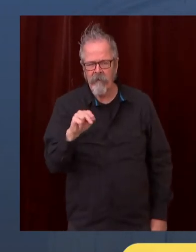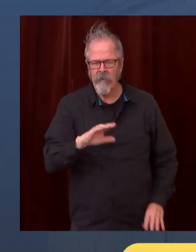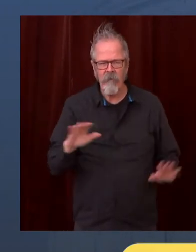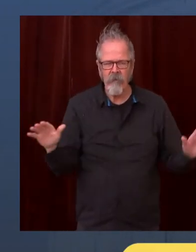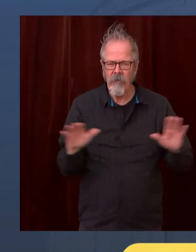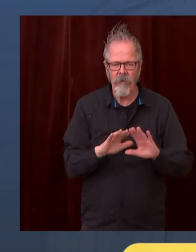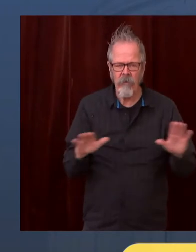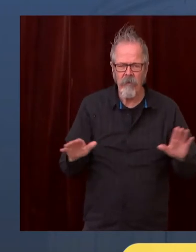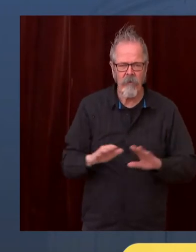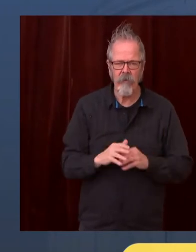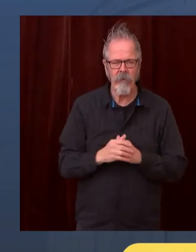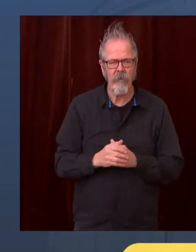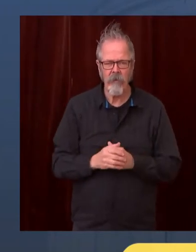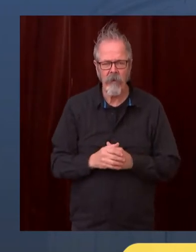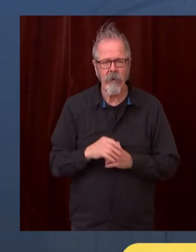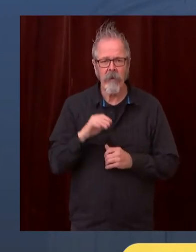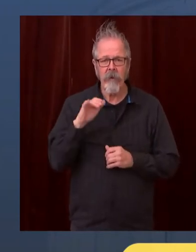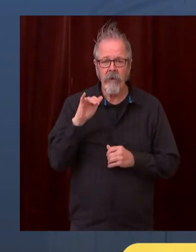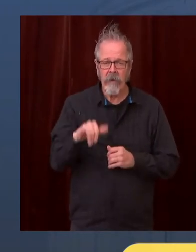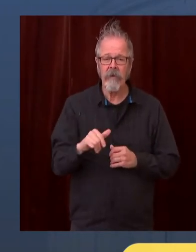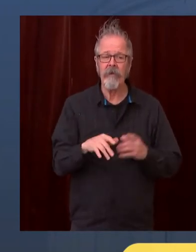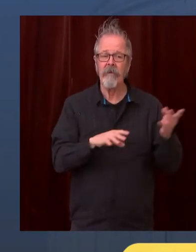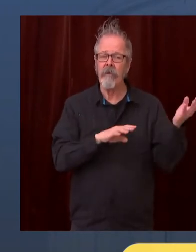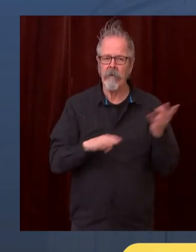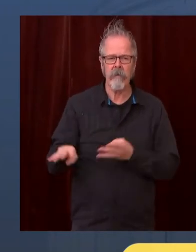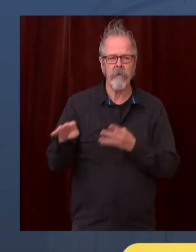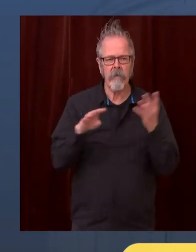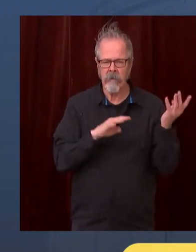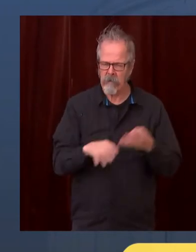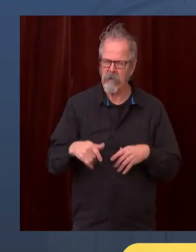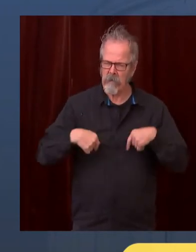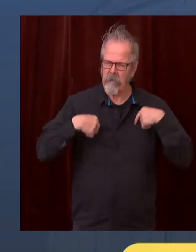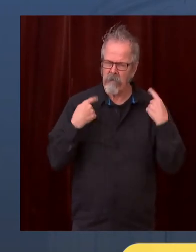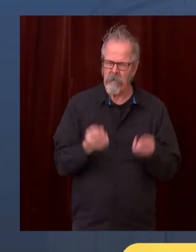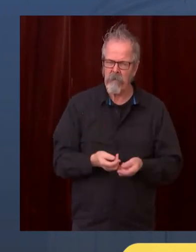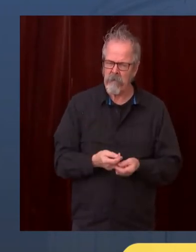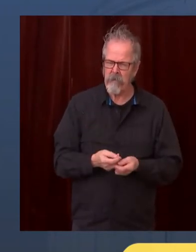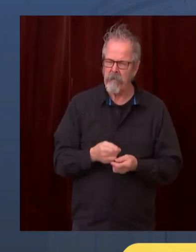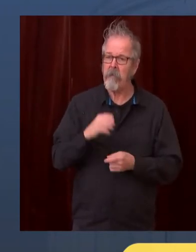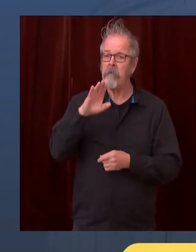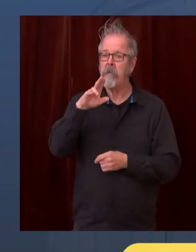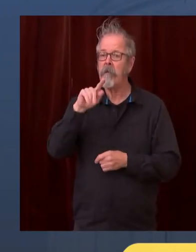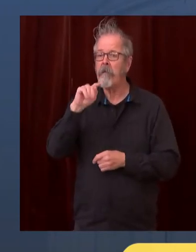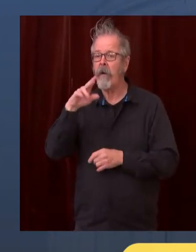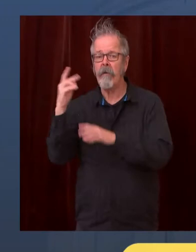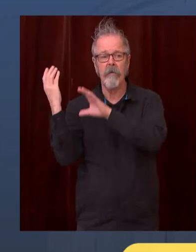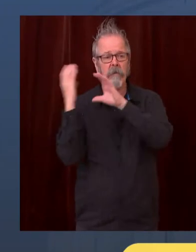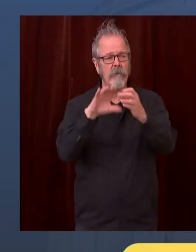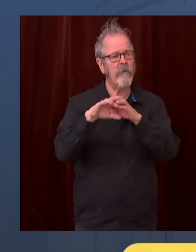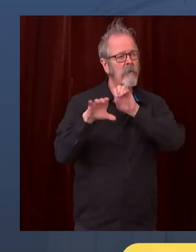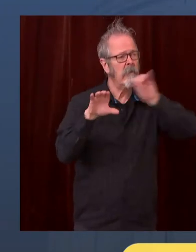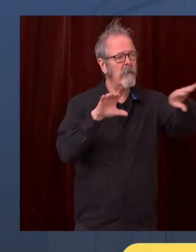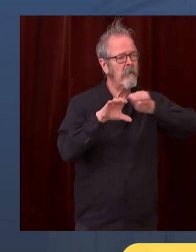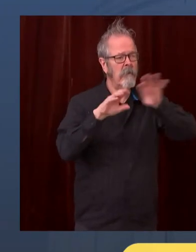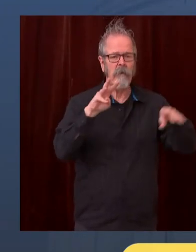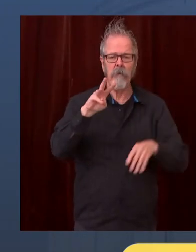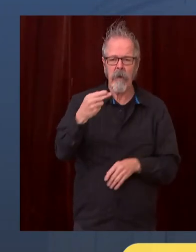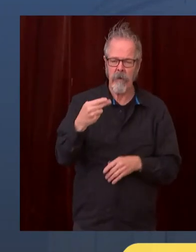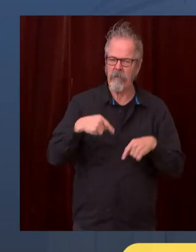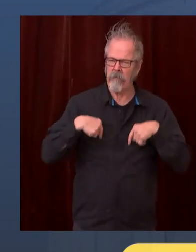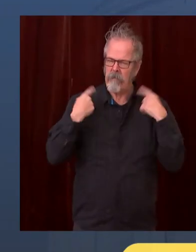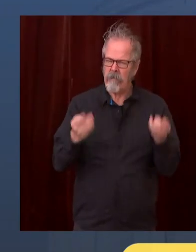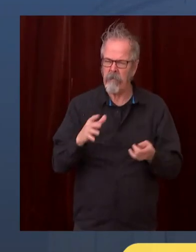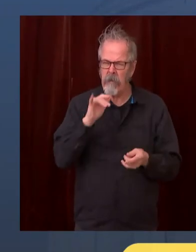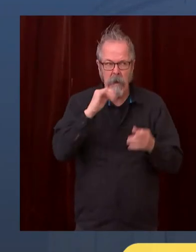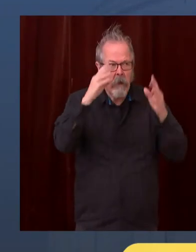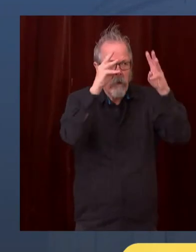It's going to continue to provide what we need. And if people rush into these stores and jam the stores, it also